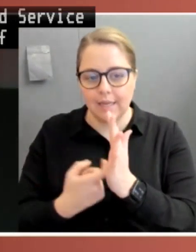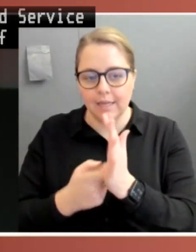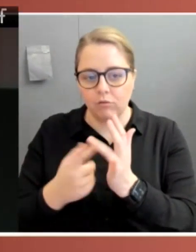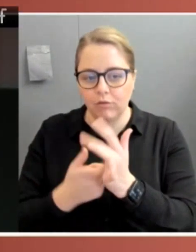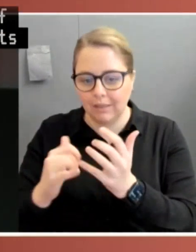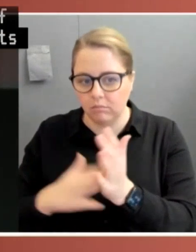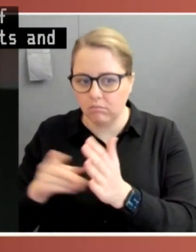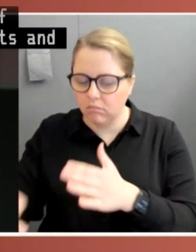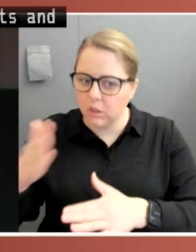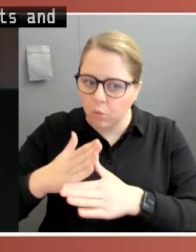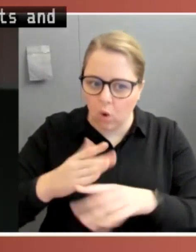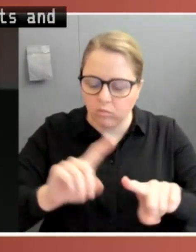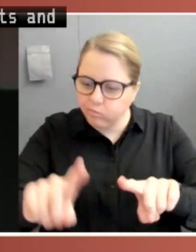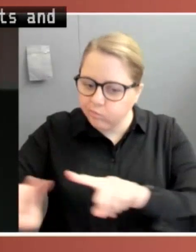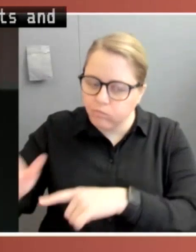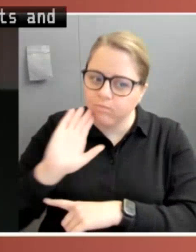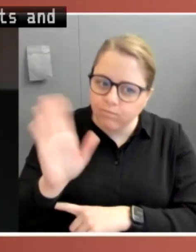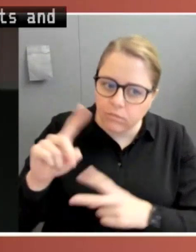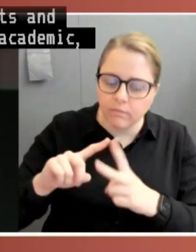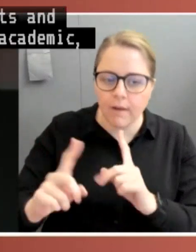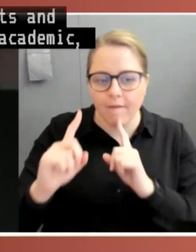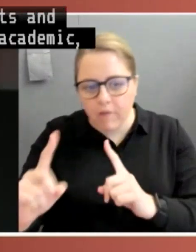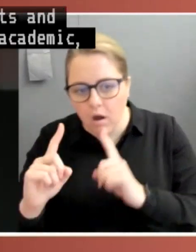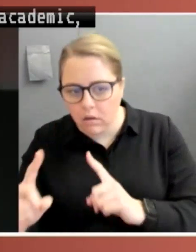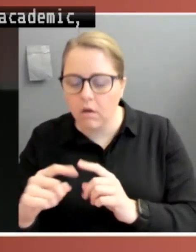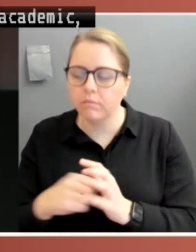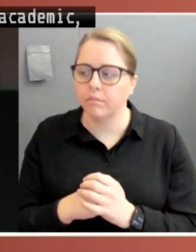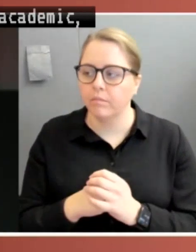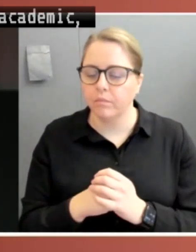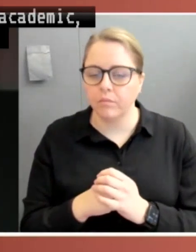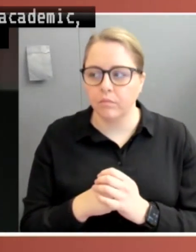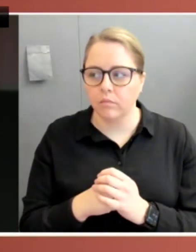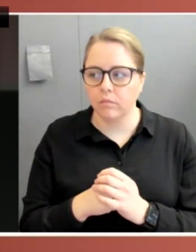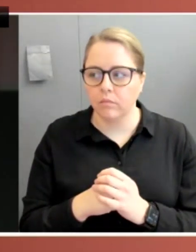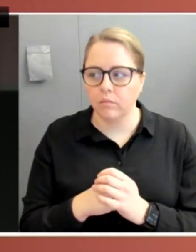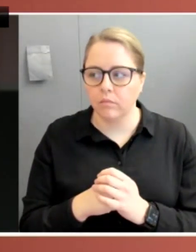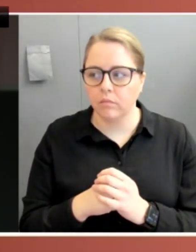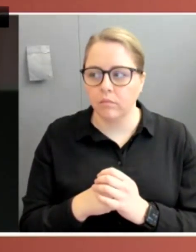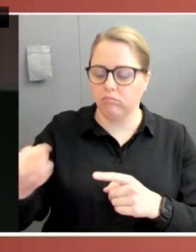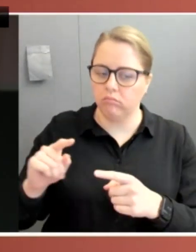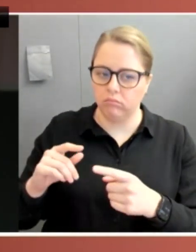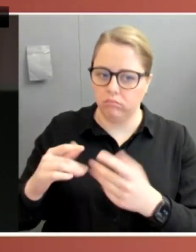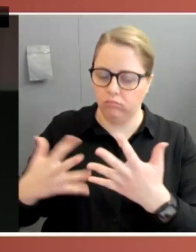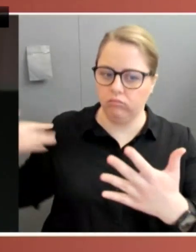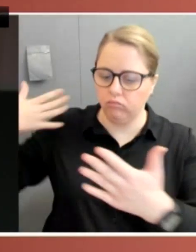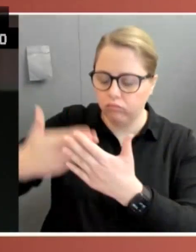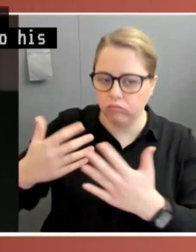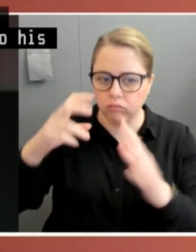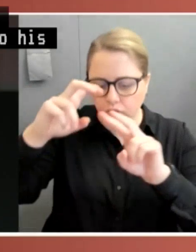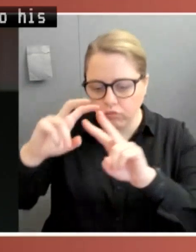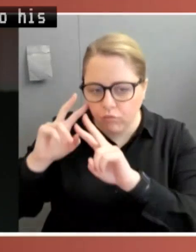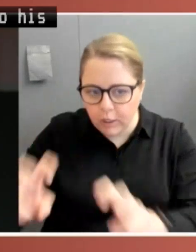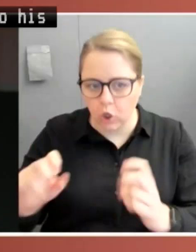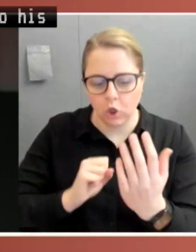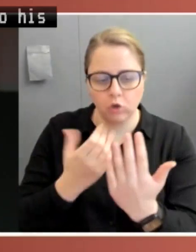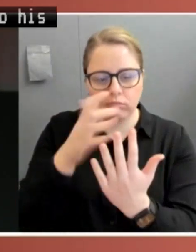and public commentator. In addition to his extensive record of scholarly publications, Professor Williams has appeared